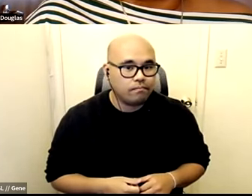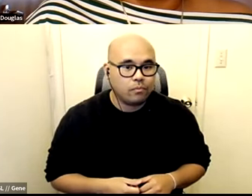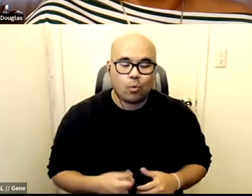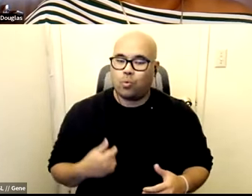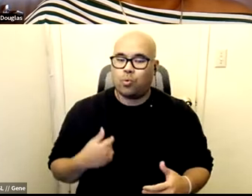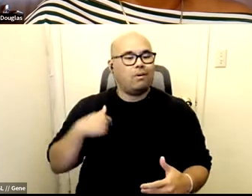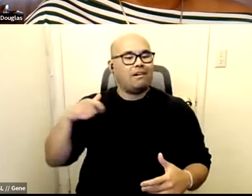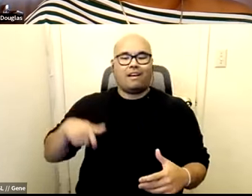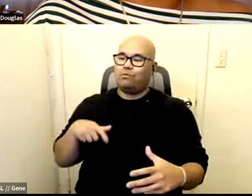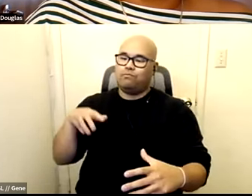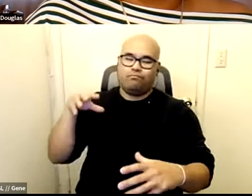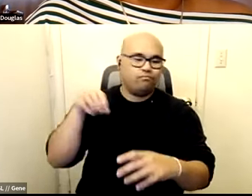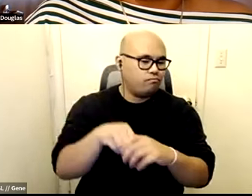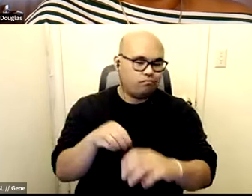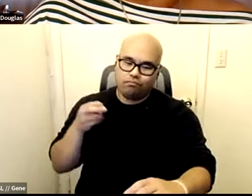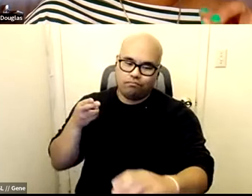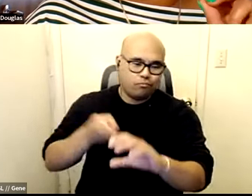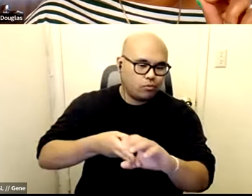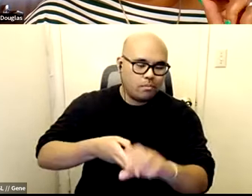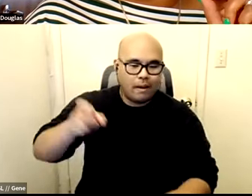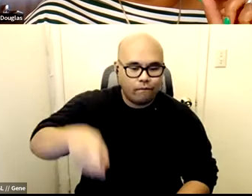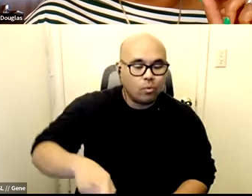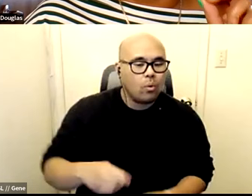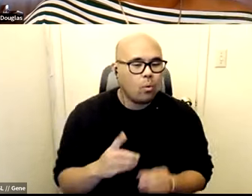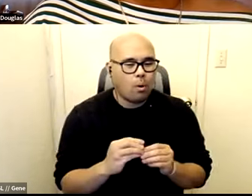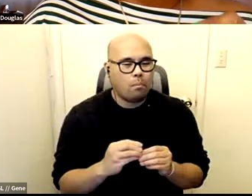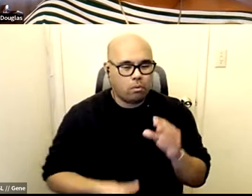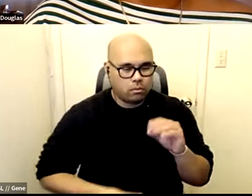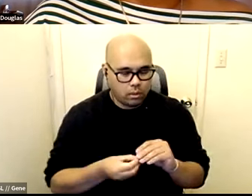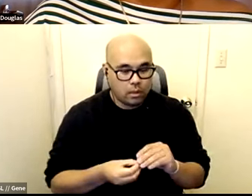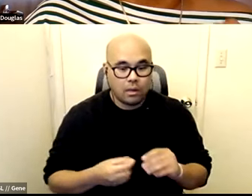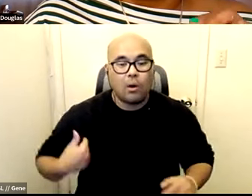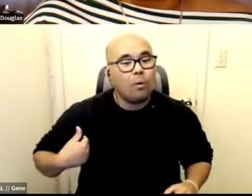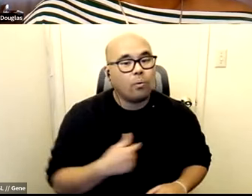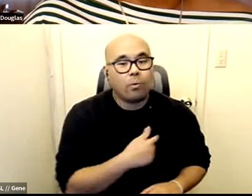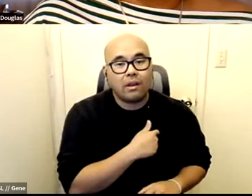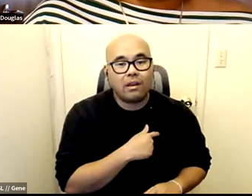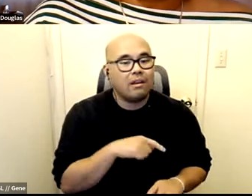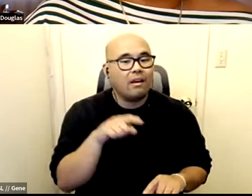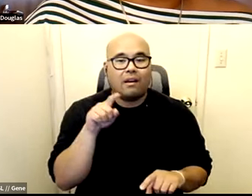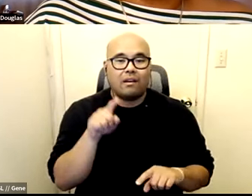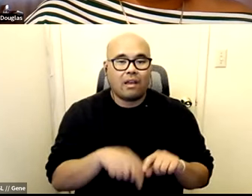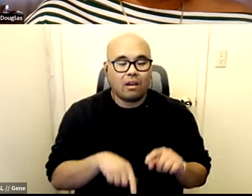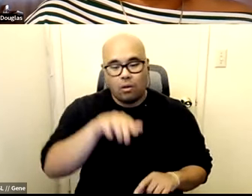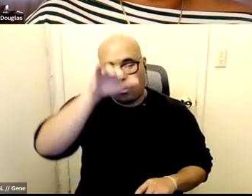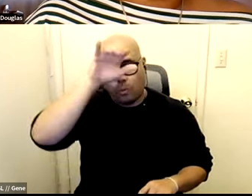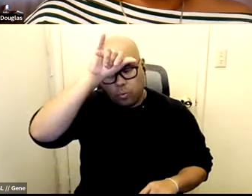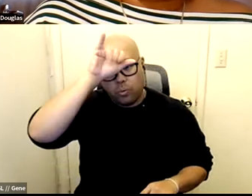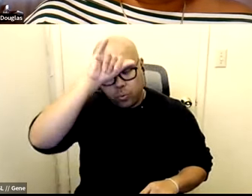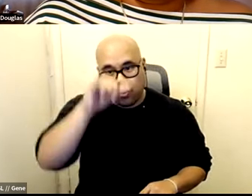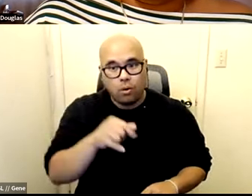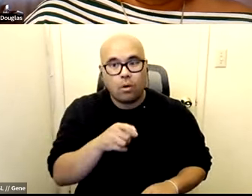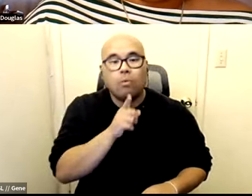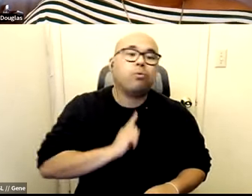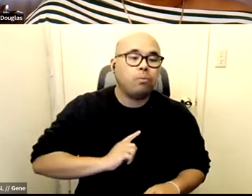here and and just add one other thing we cannot fall for the okey-doke of divide and